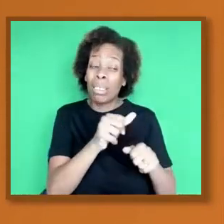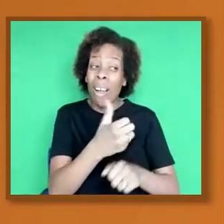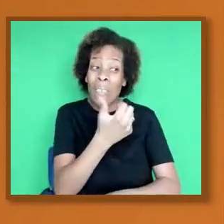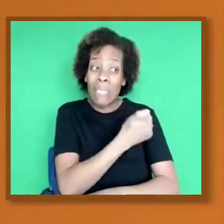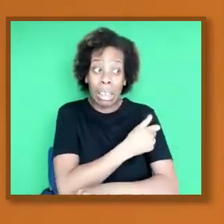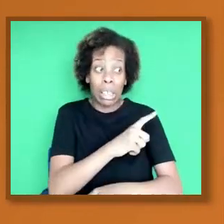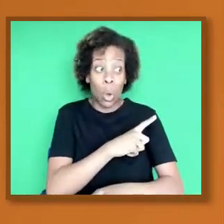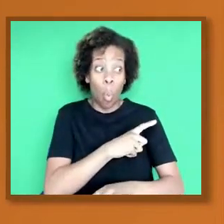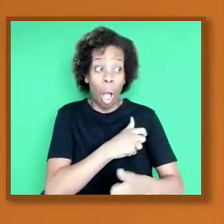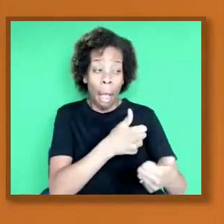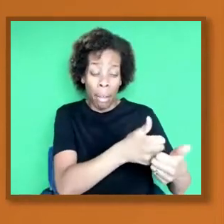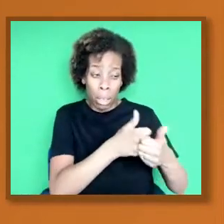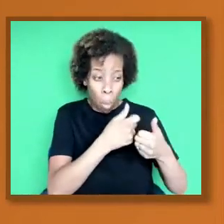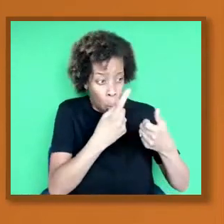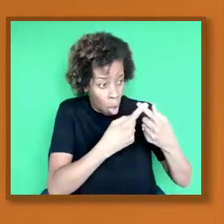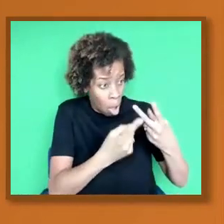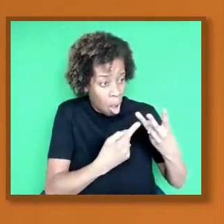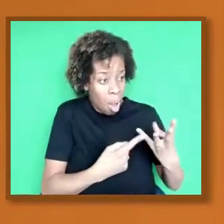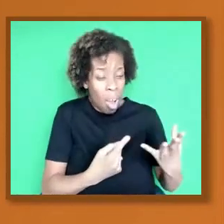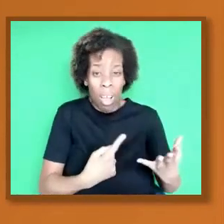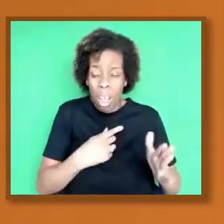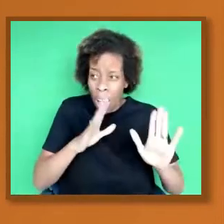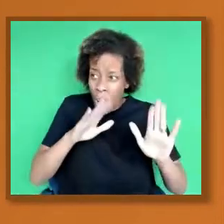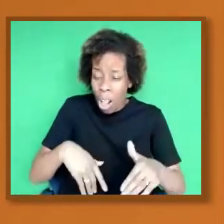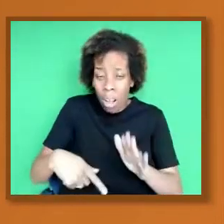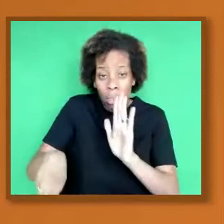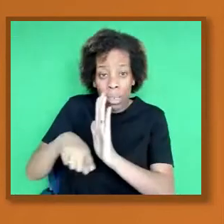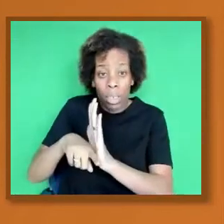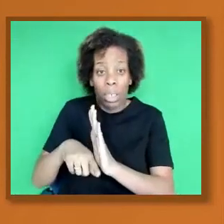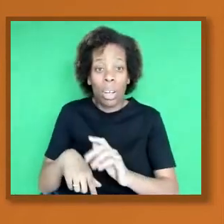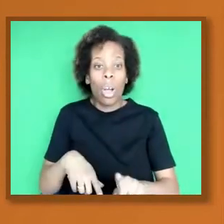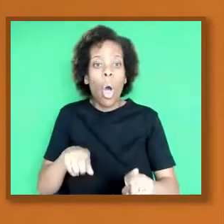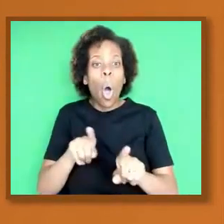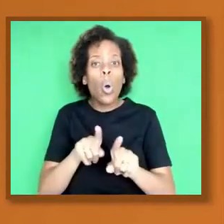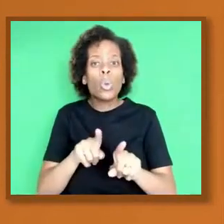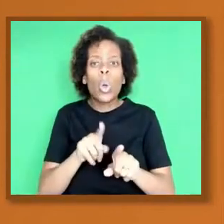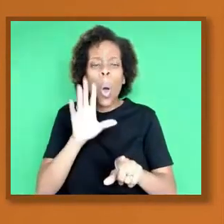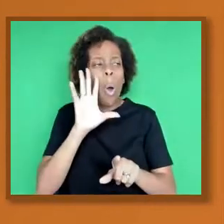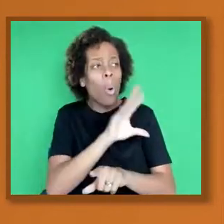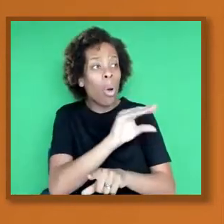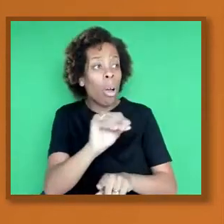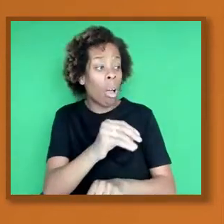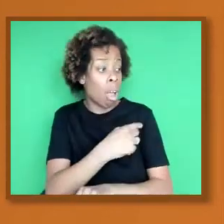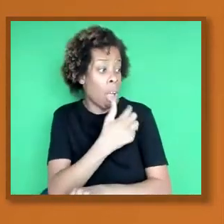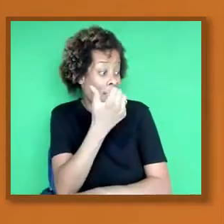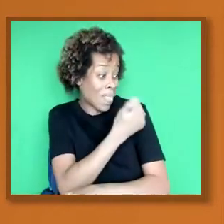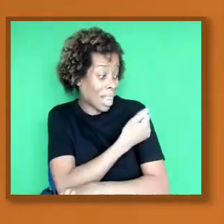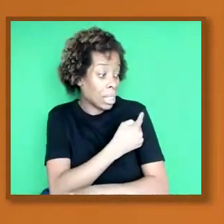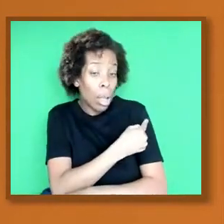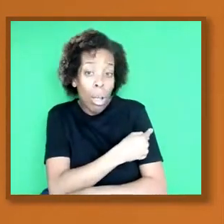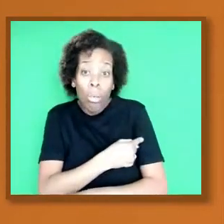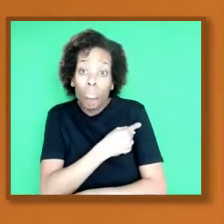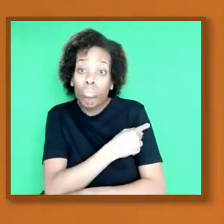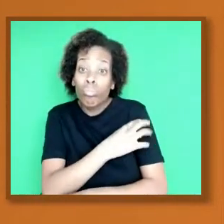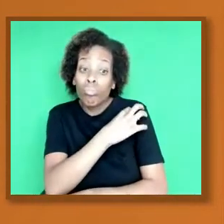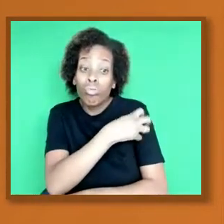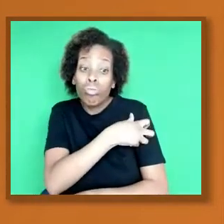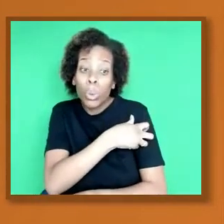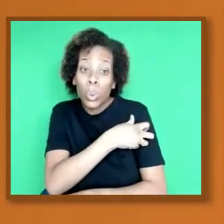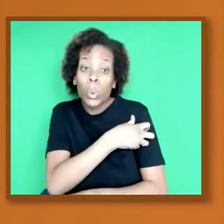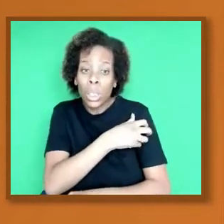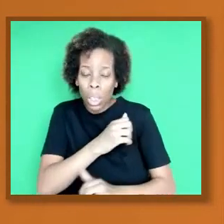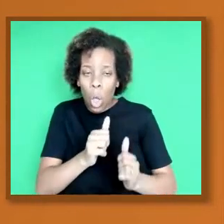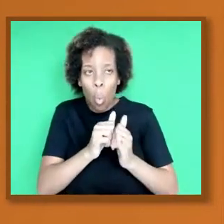as well, if there's bruising in the vaccine area, then they should actually seek medical advice.